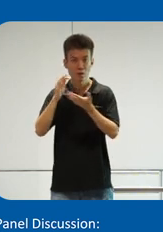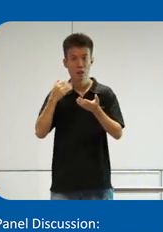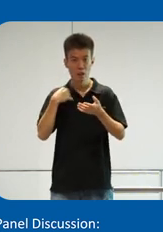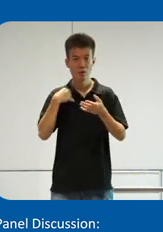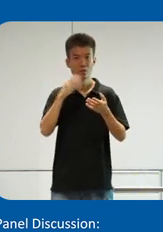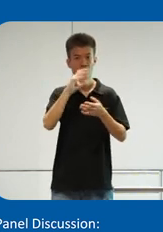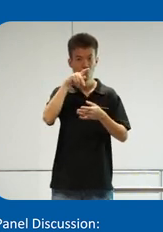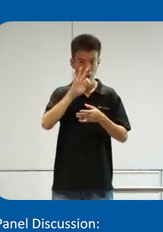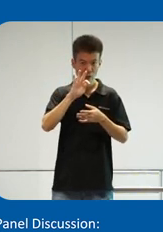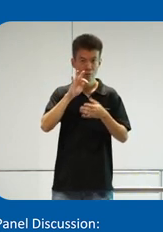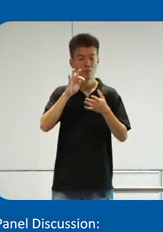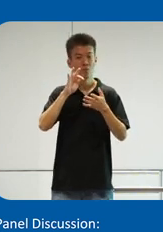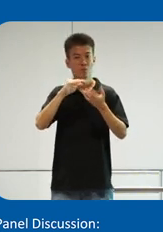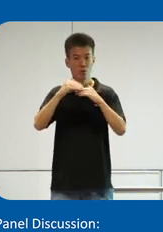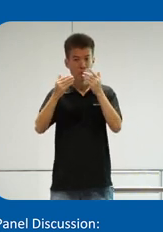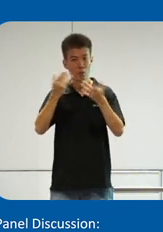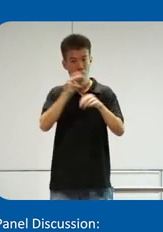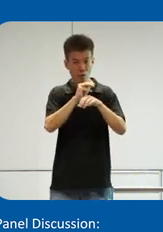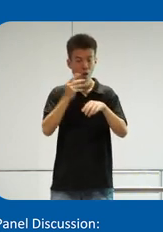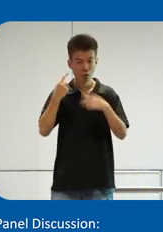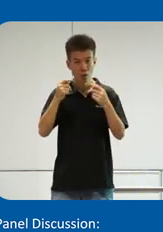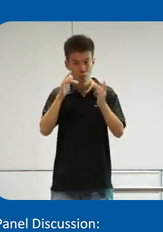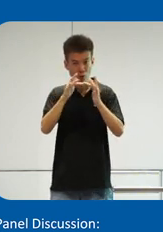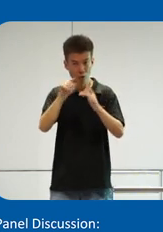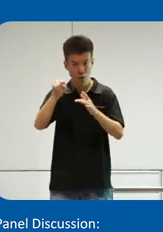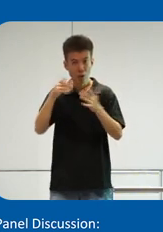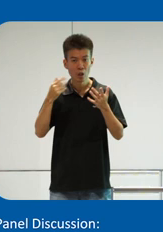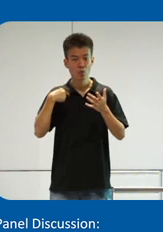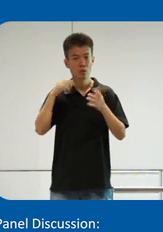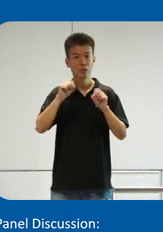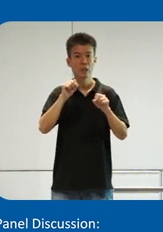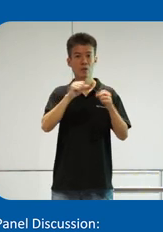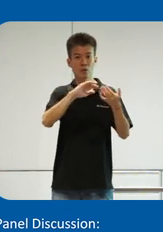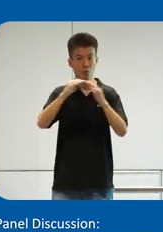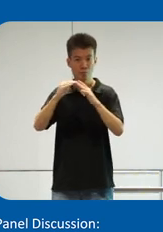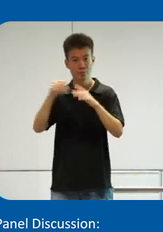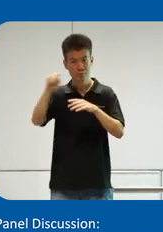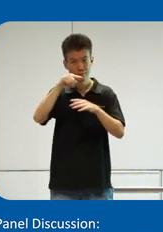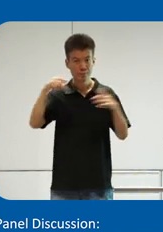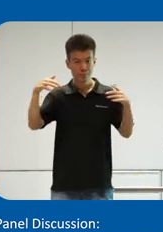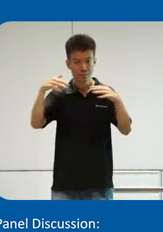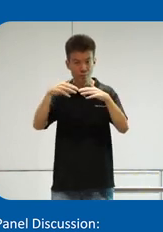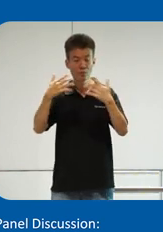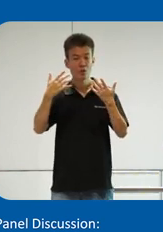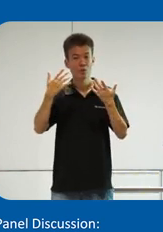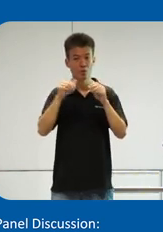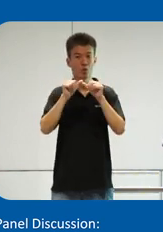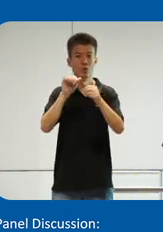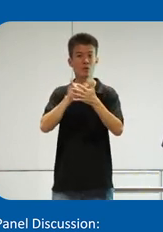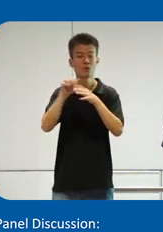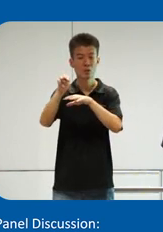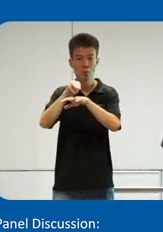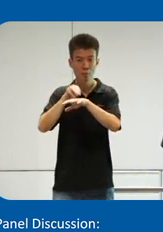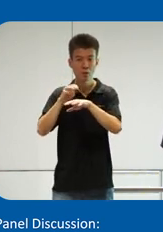is a CPF building there, so I'm trying to reach out to them. How can we as a community come together to continue the